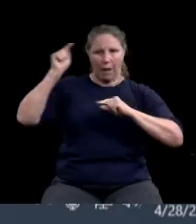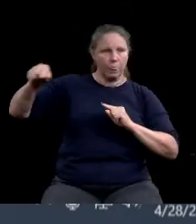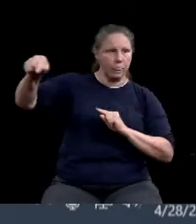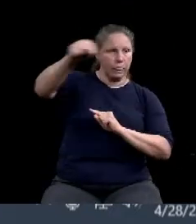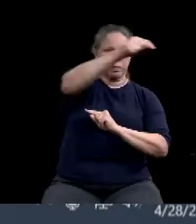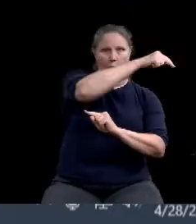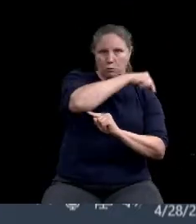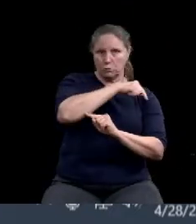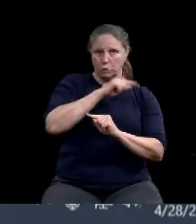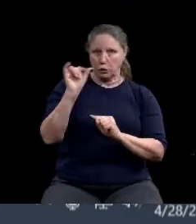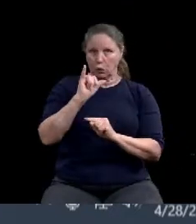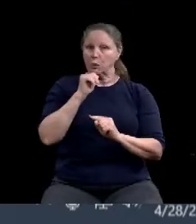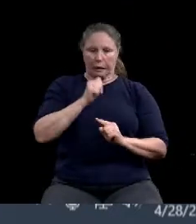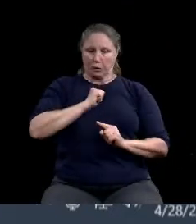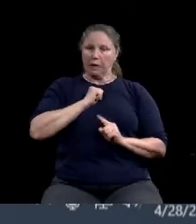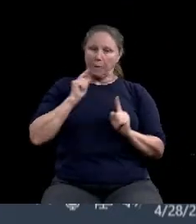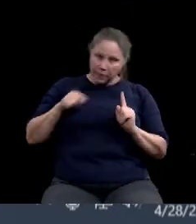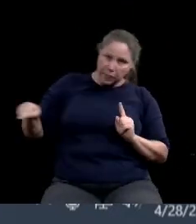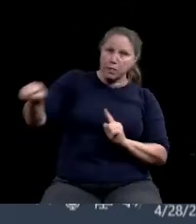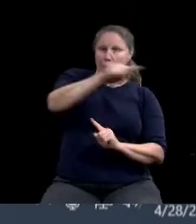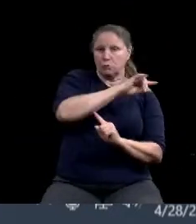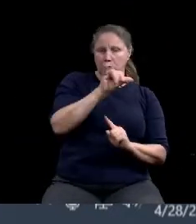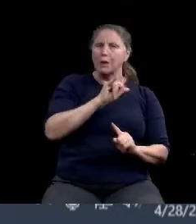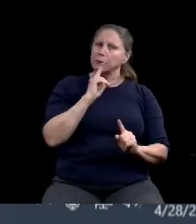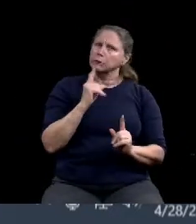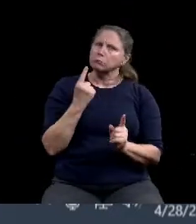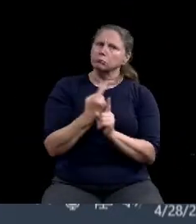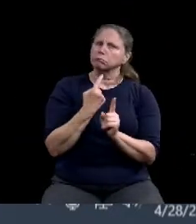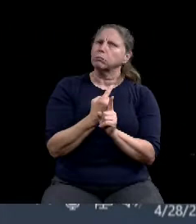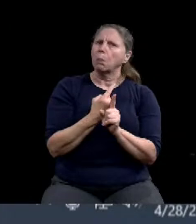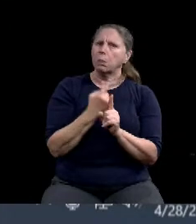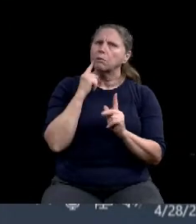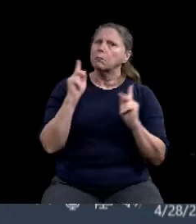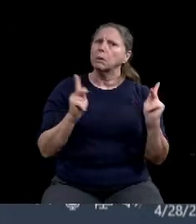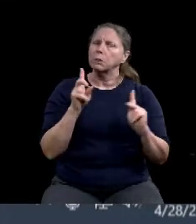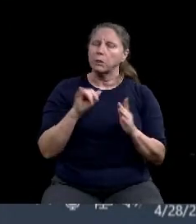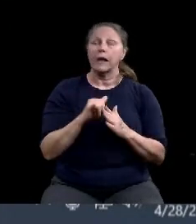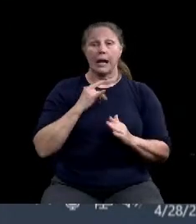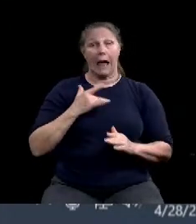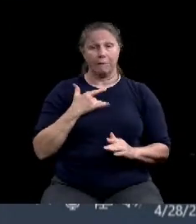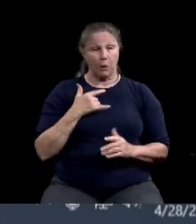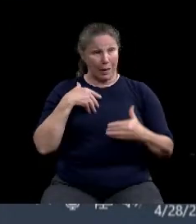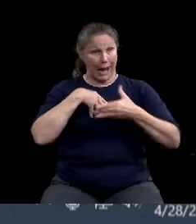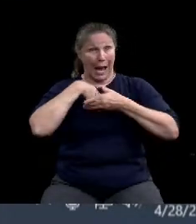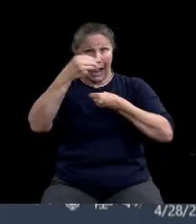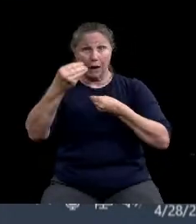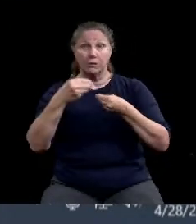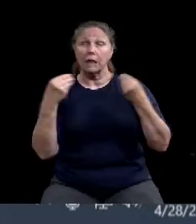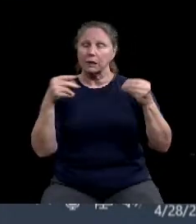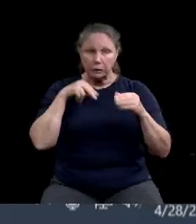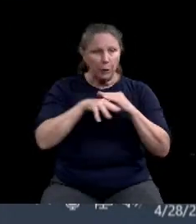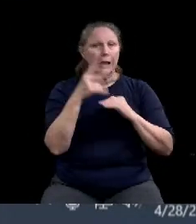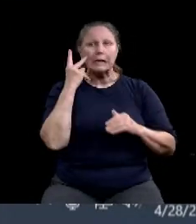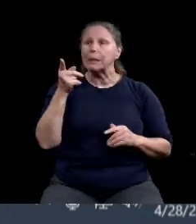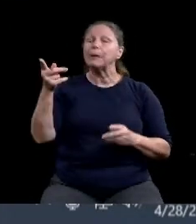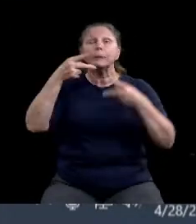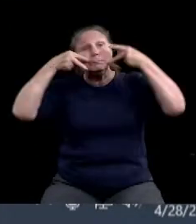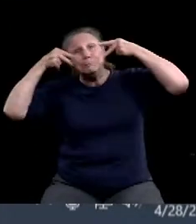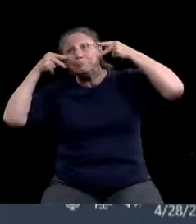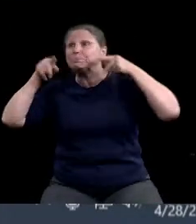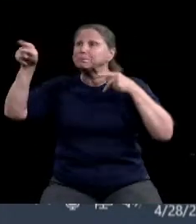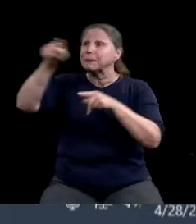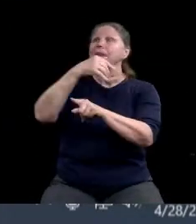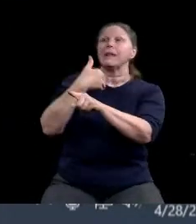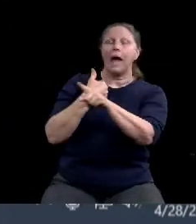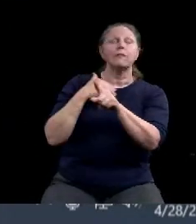do. And it certainly, uh, makes me feel better when I go into a store and the people around me are also wearing masks. Um, it,